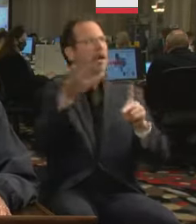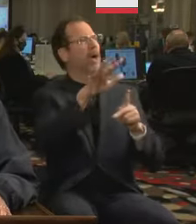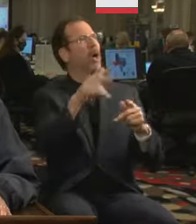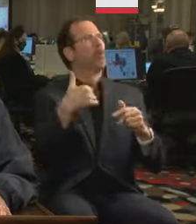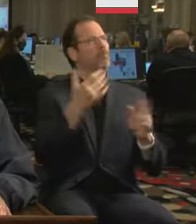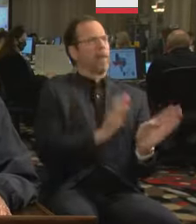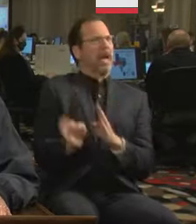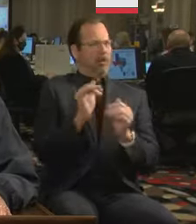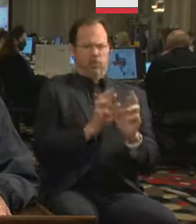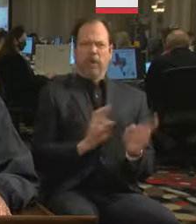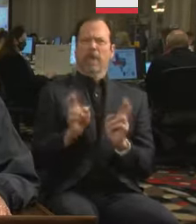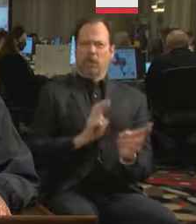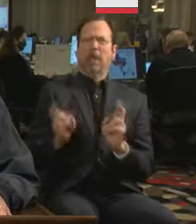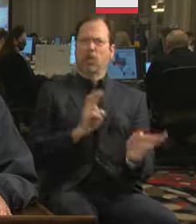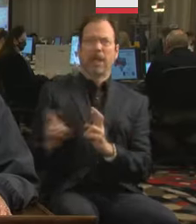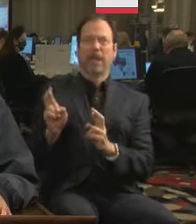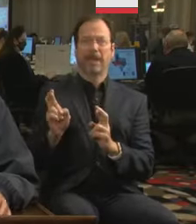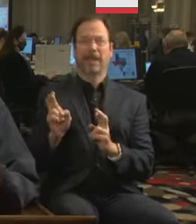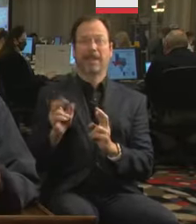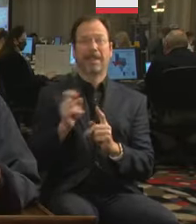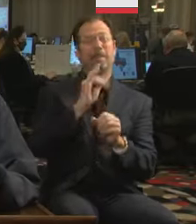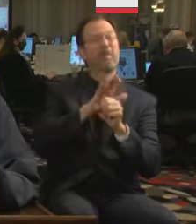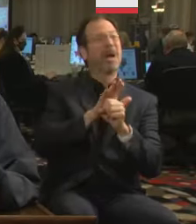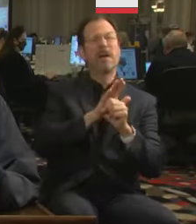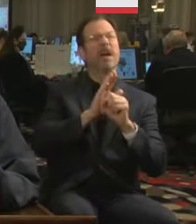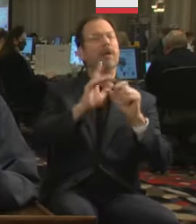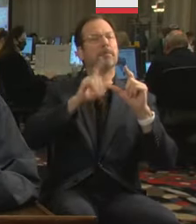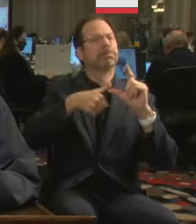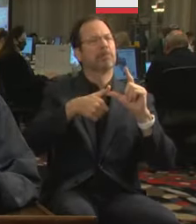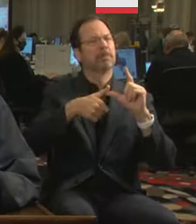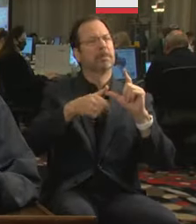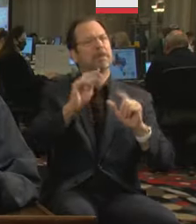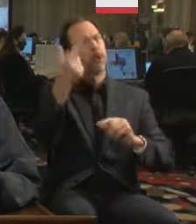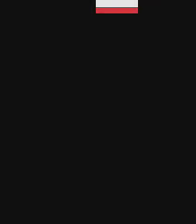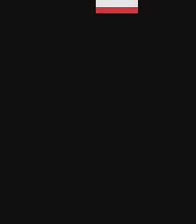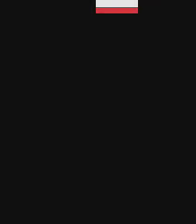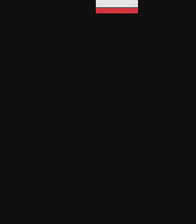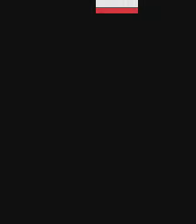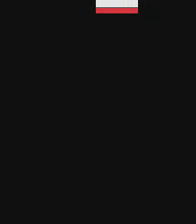was prepared. Those assurances turned out to be false.